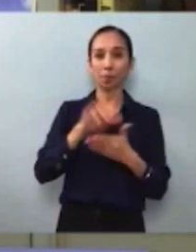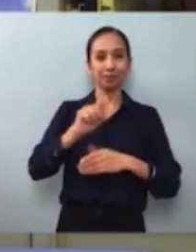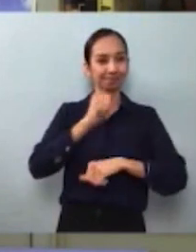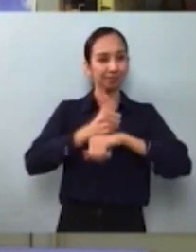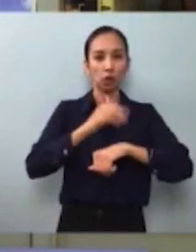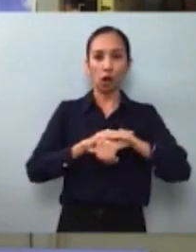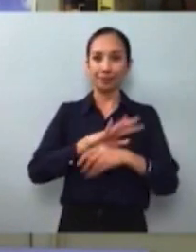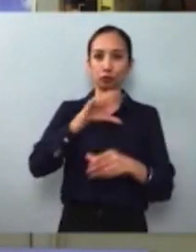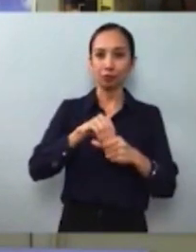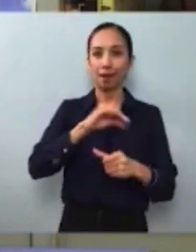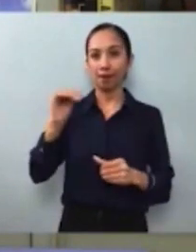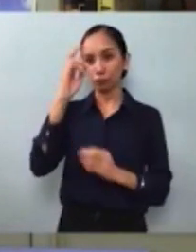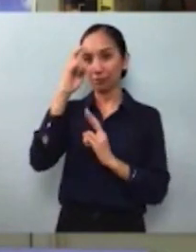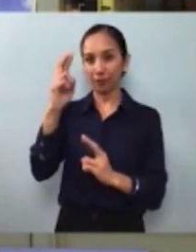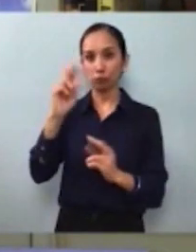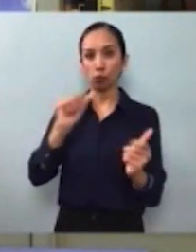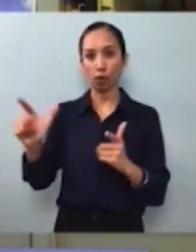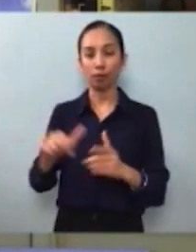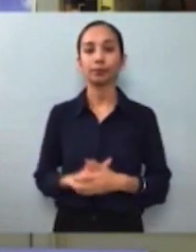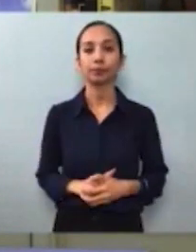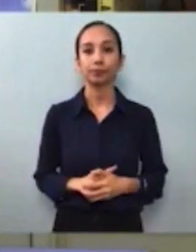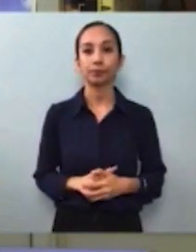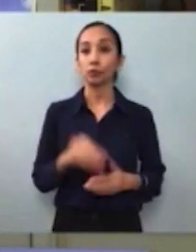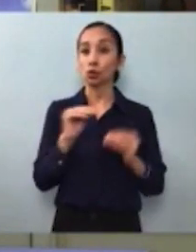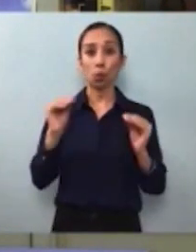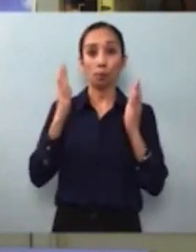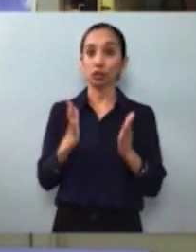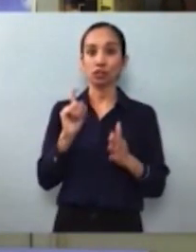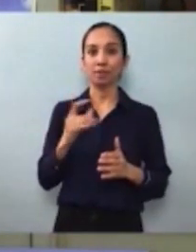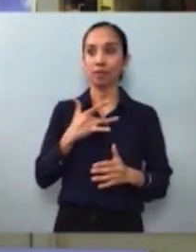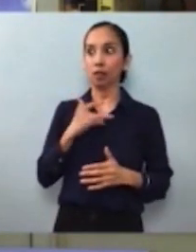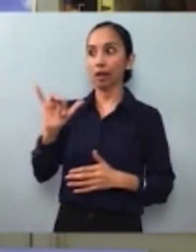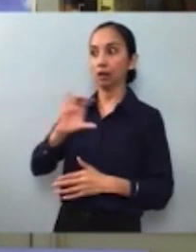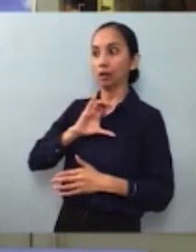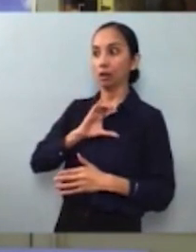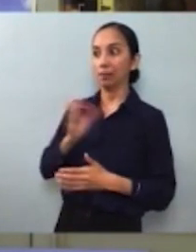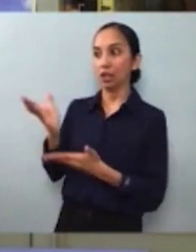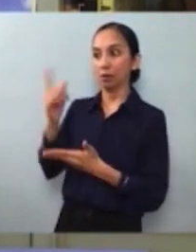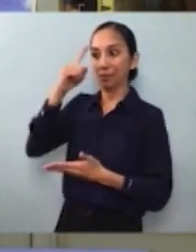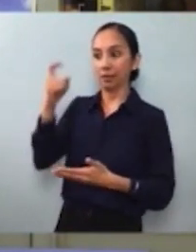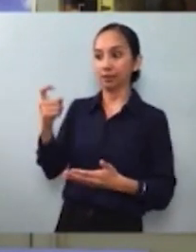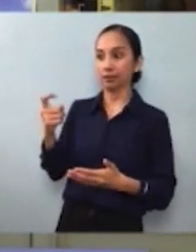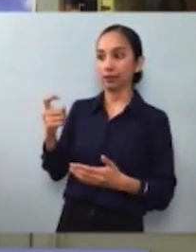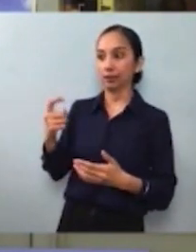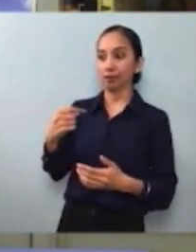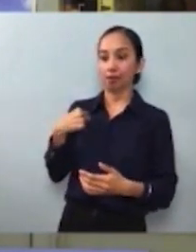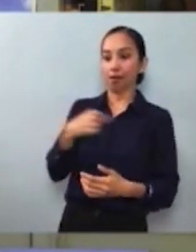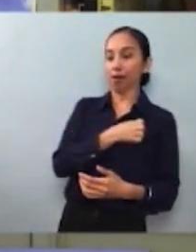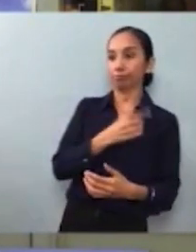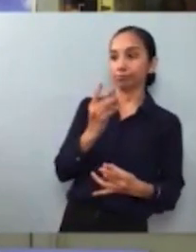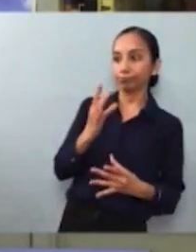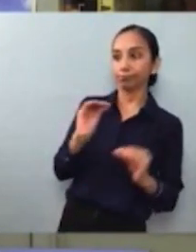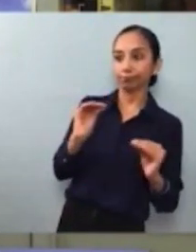No person should feel the presence of a safety officer on a campus as an indictment of them or their character. Students